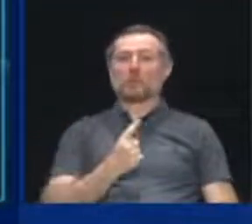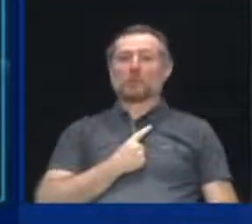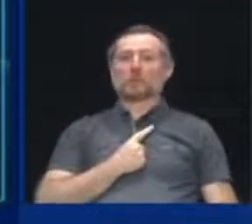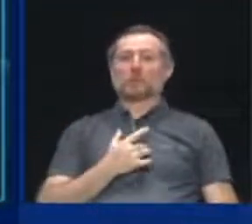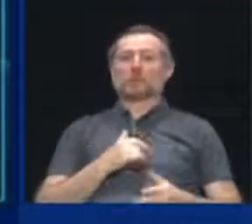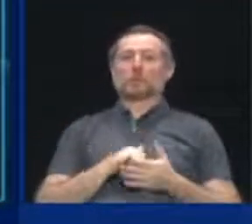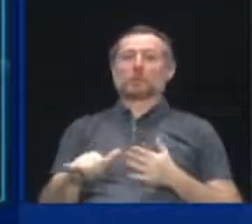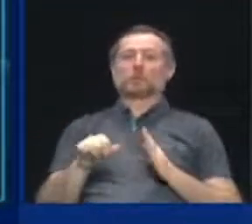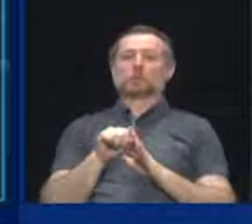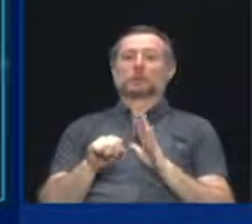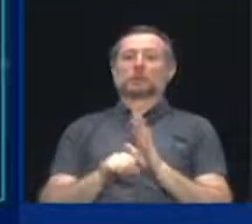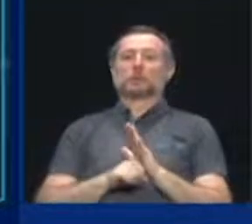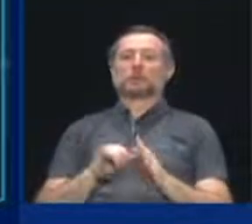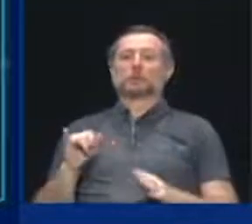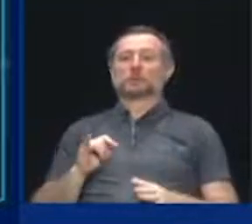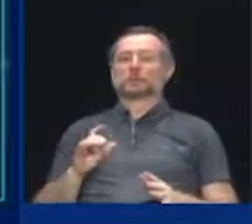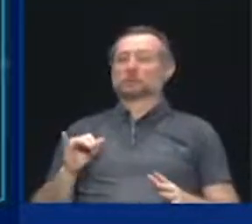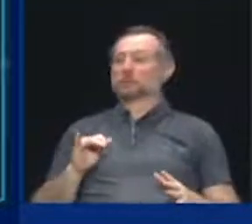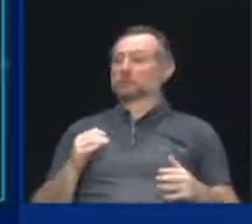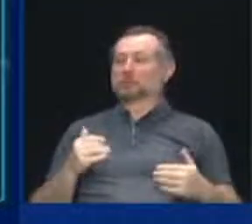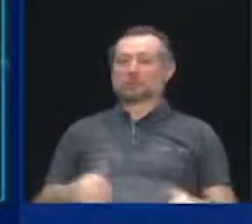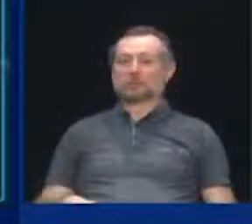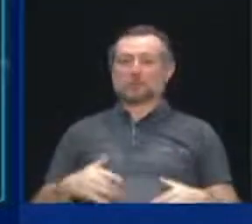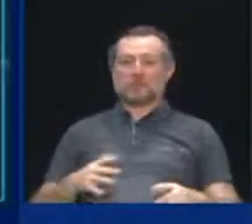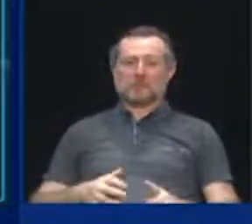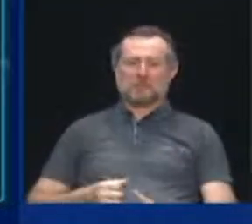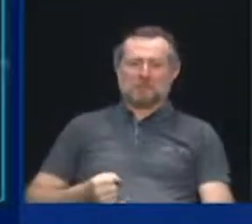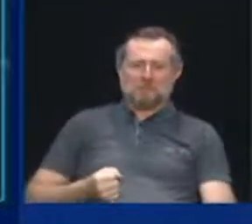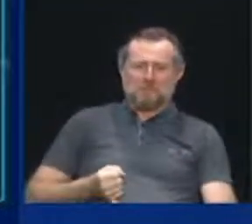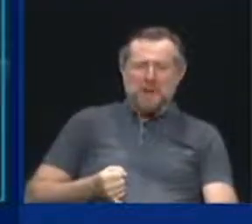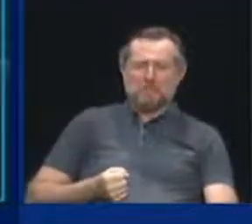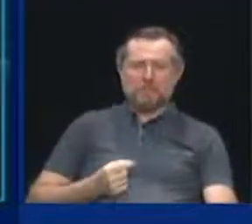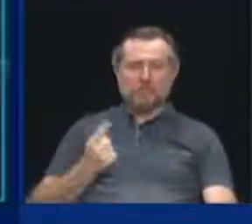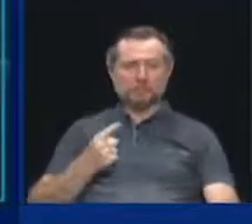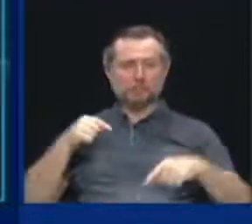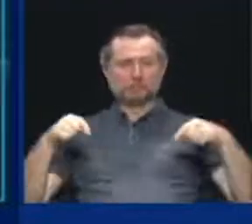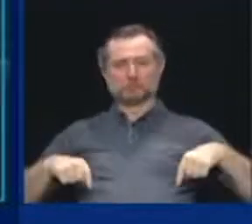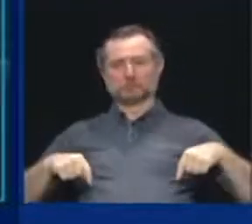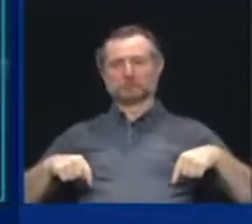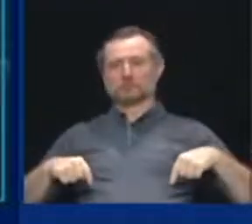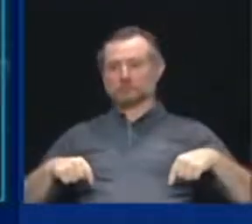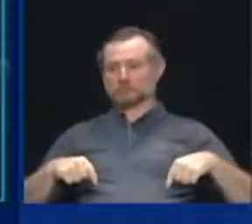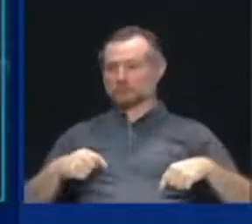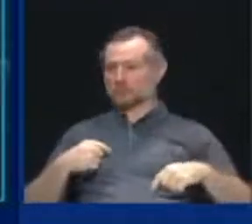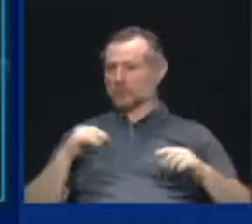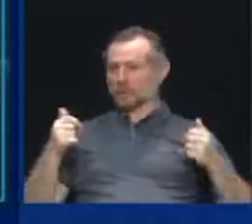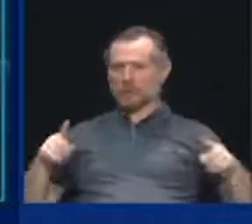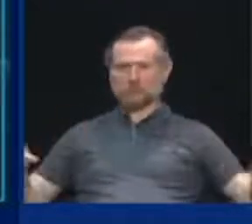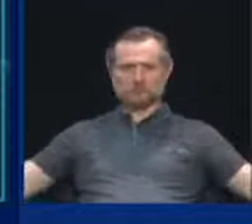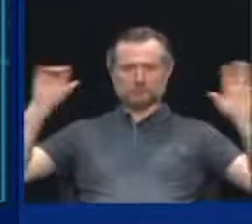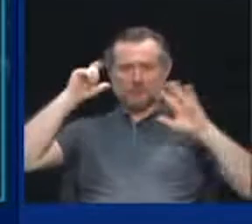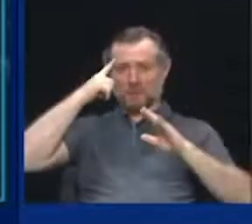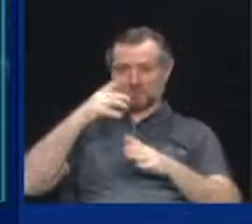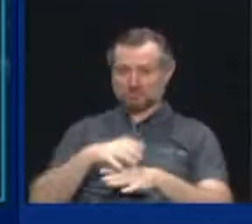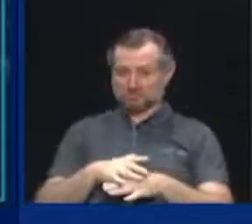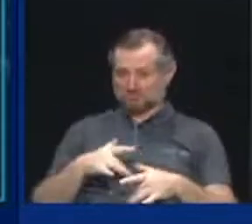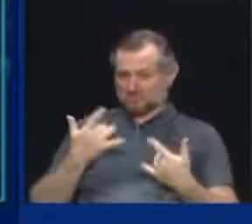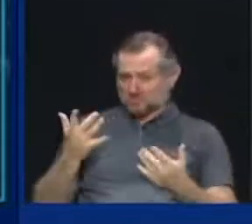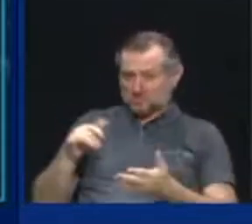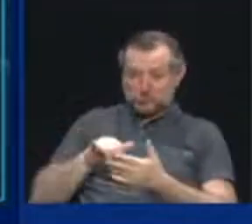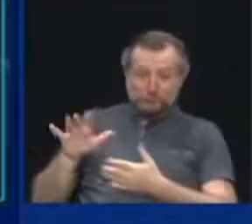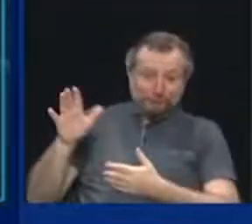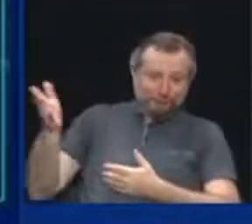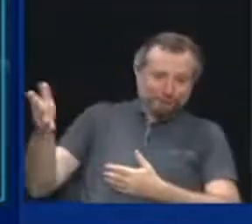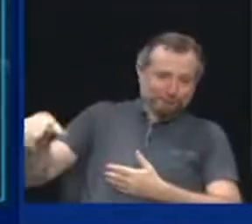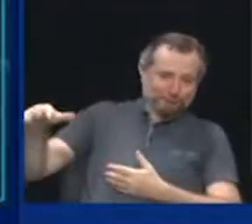New York only phenomenon. I talked to these other governors and say, well, I don't know what's going on in New York, but we don't have that here.